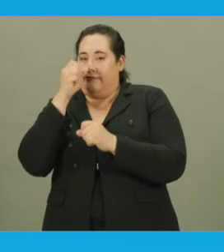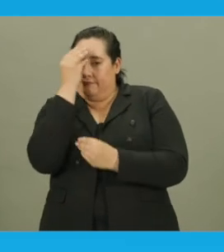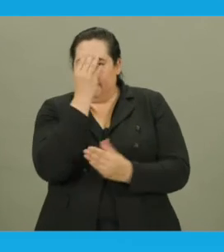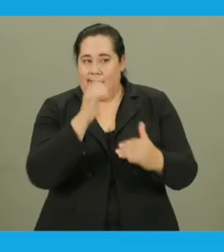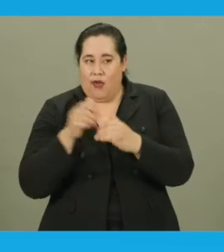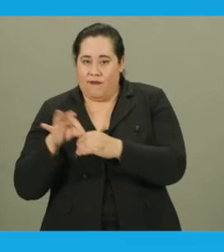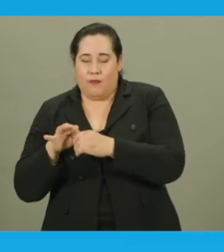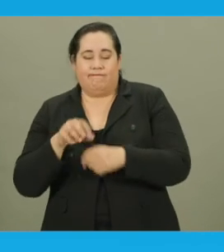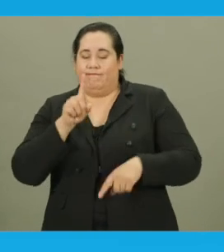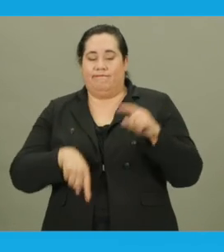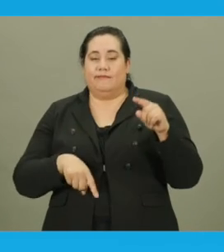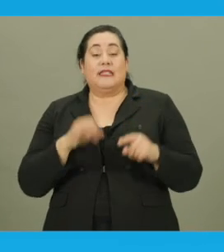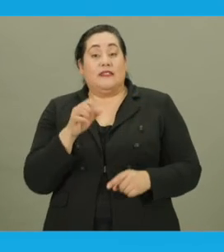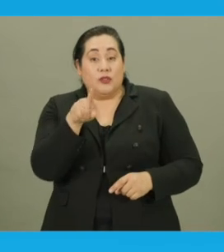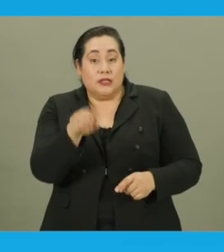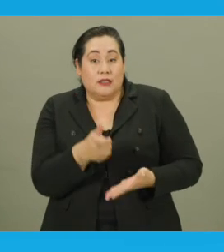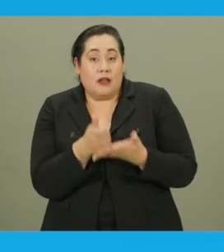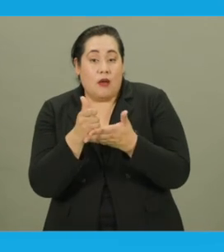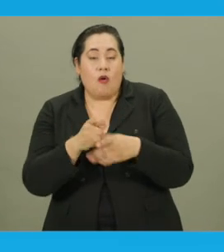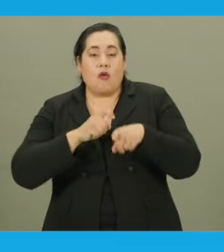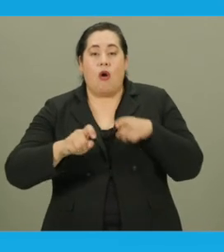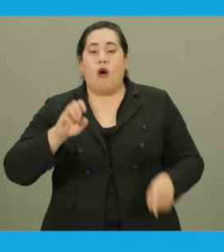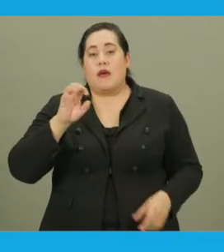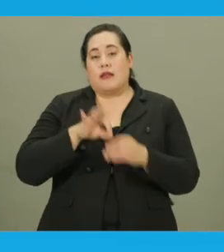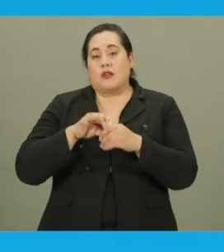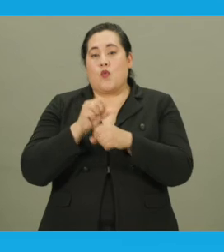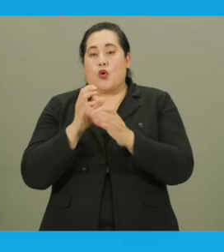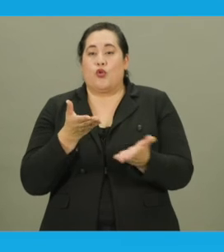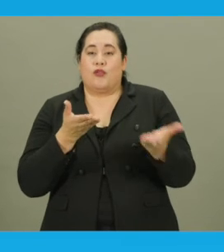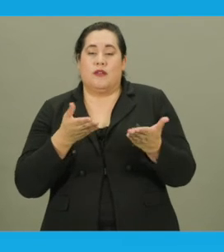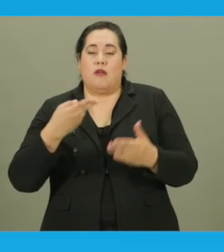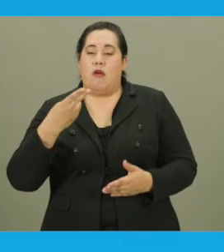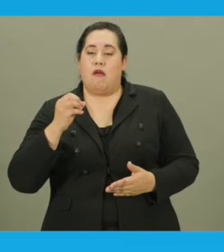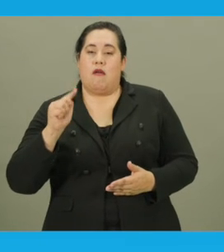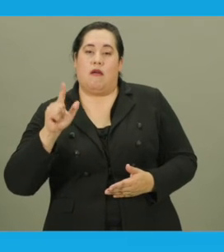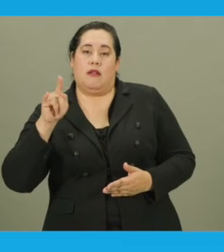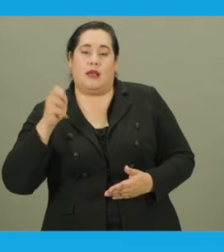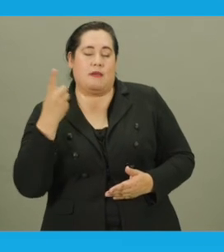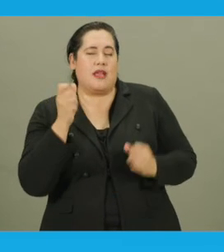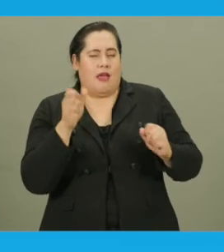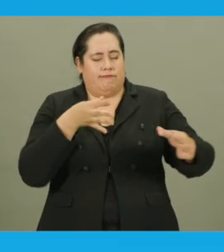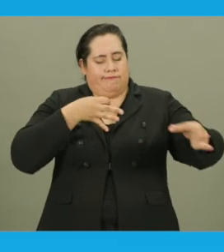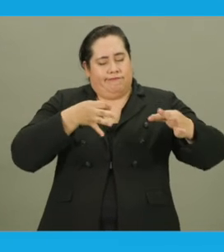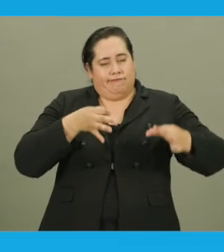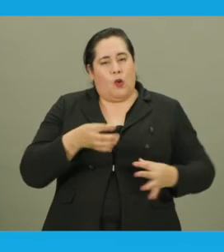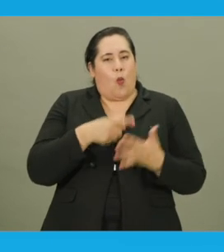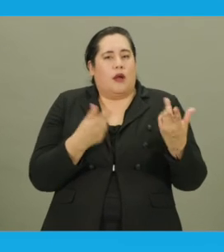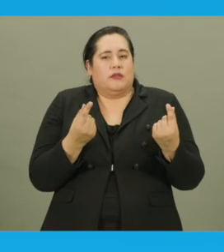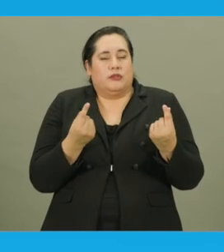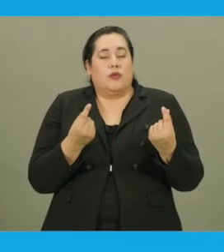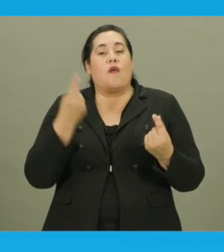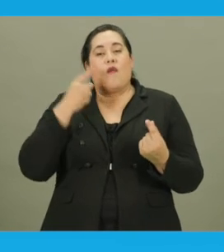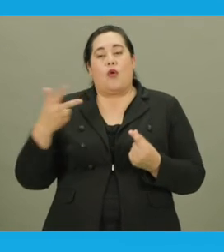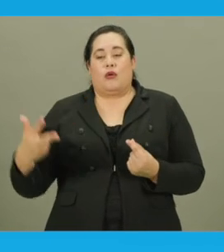divulge how they voted. If you need assistance, call the Election Worker Services hotline and somebody can walk you through what